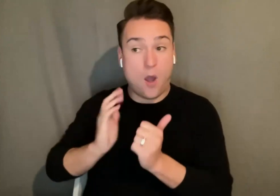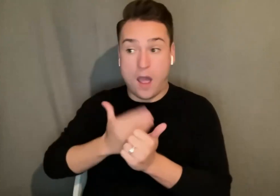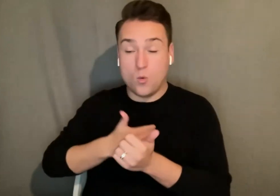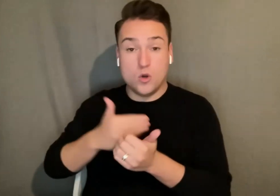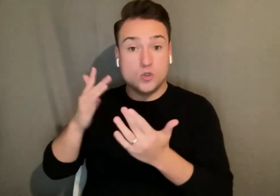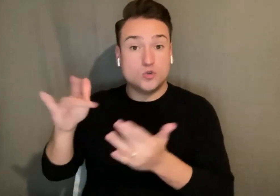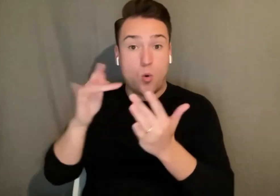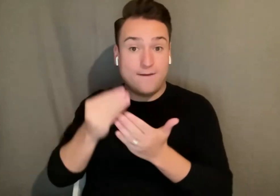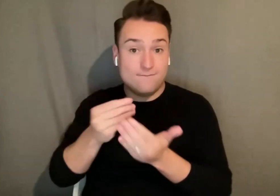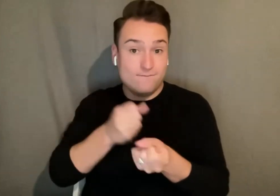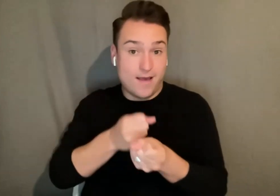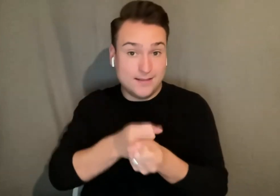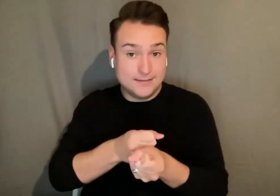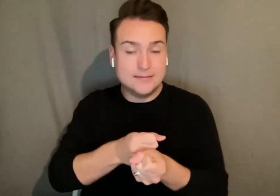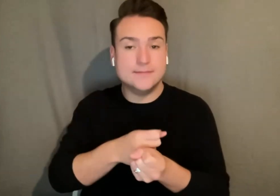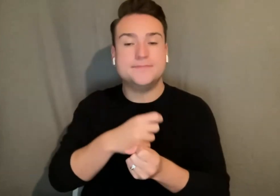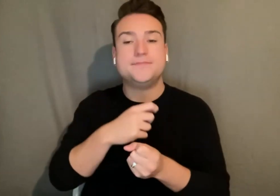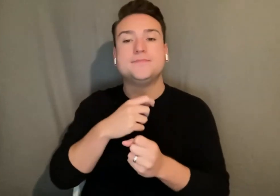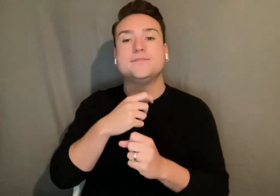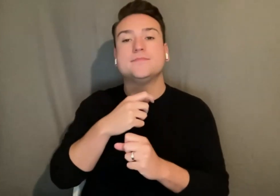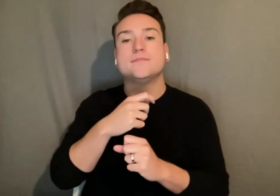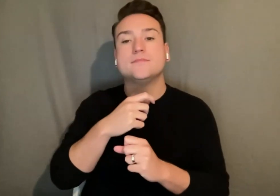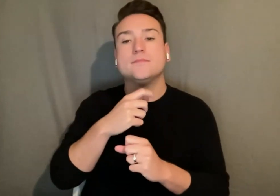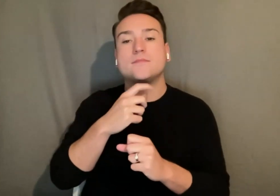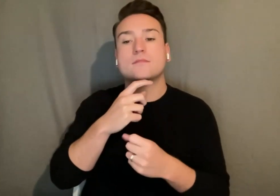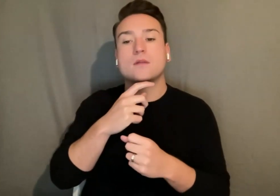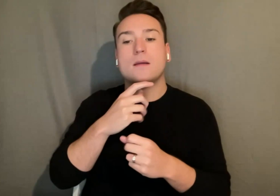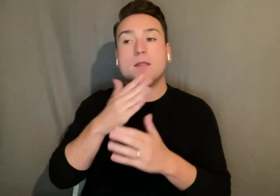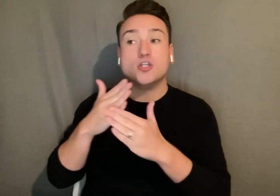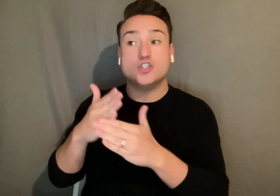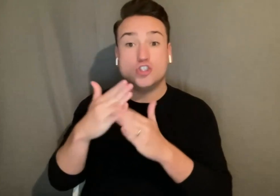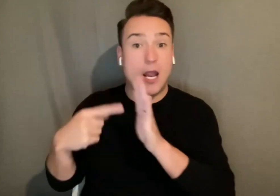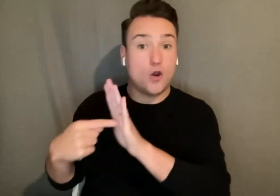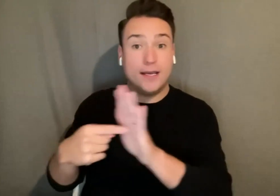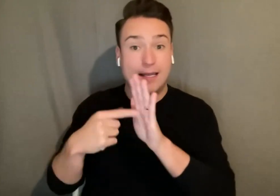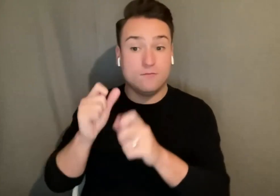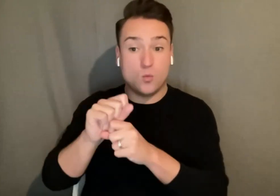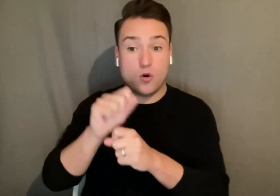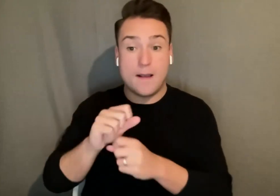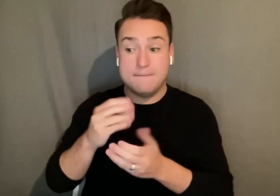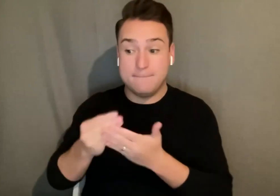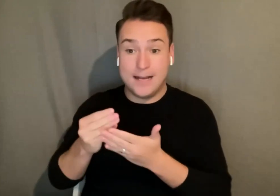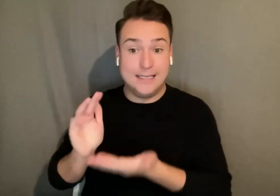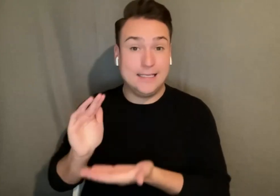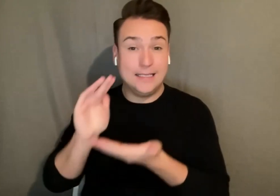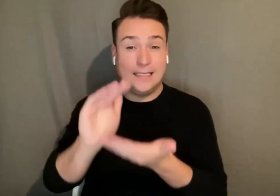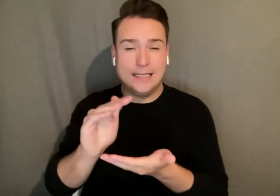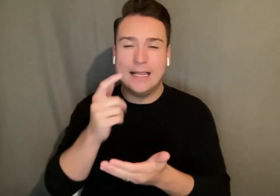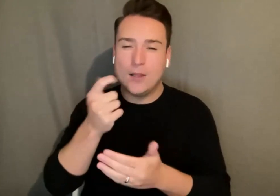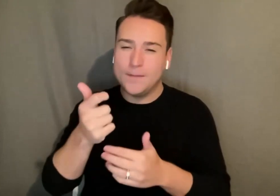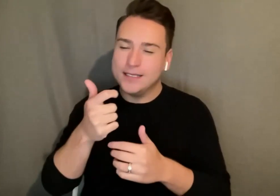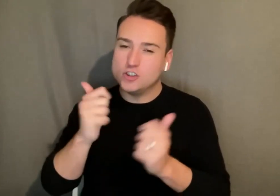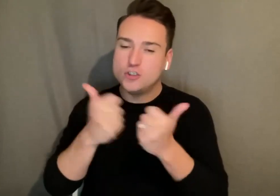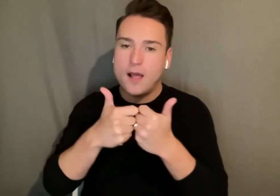doesn't go to the creation of the work but the actual sharing of the work the allocation of those funds becomes slightly more challenging